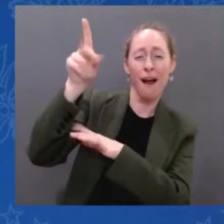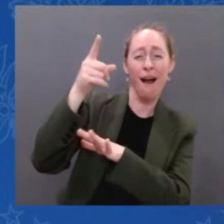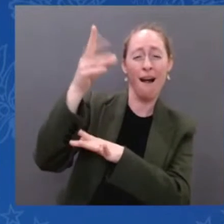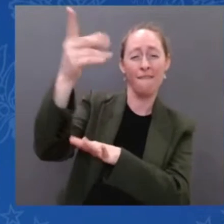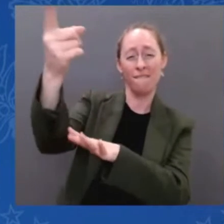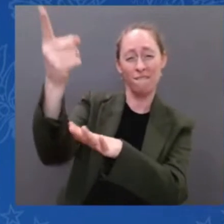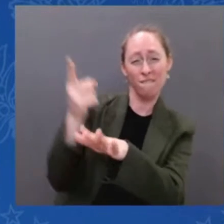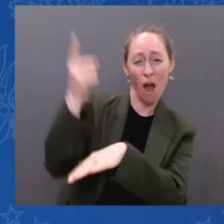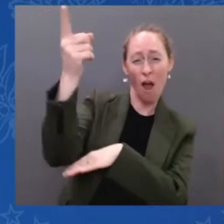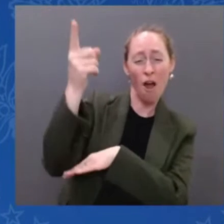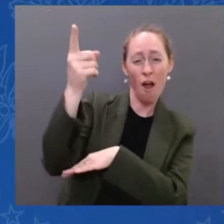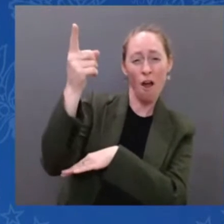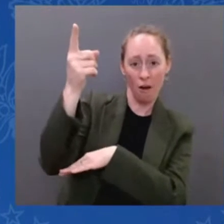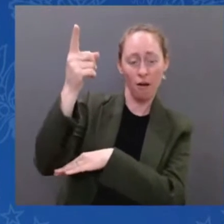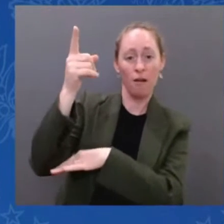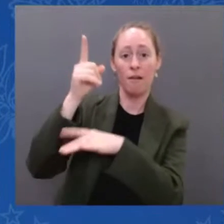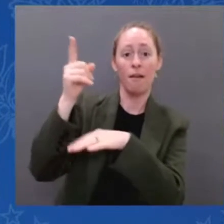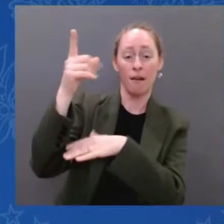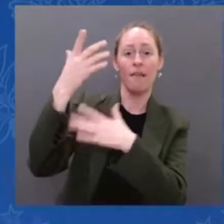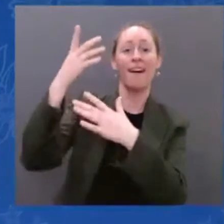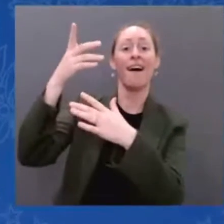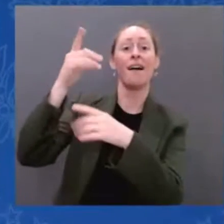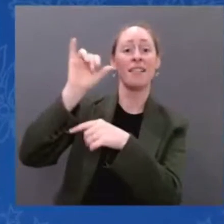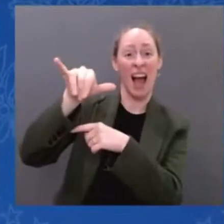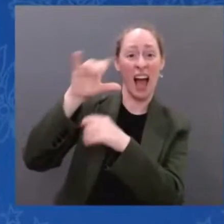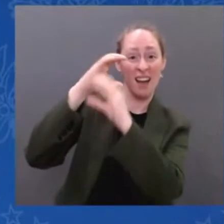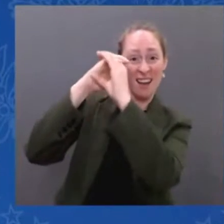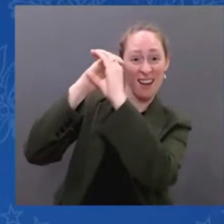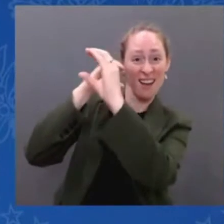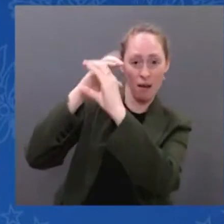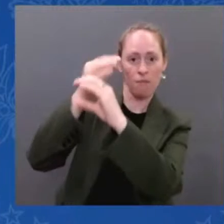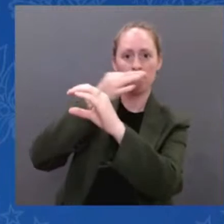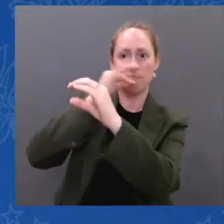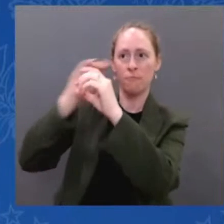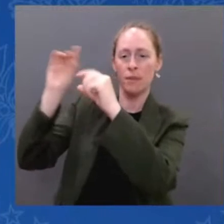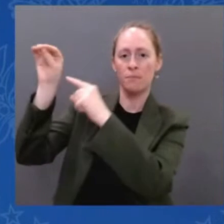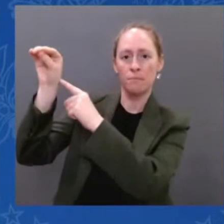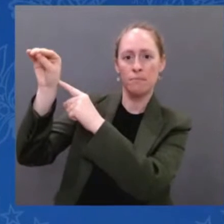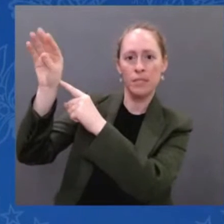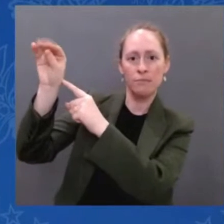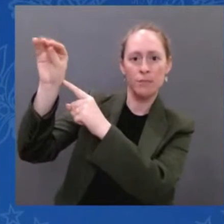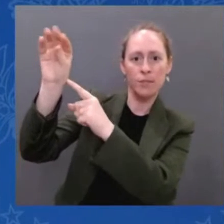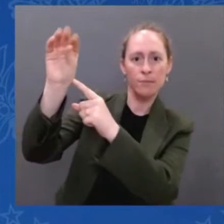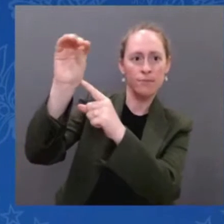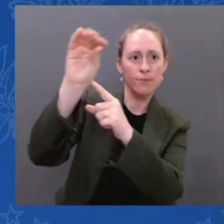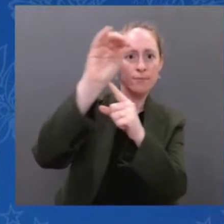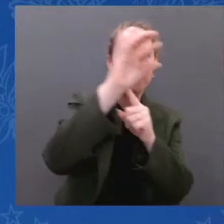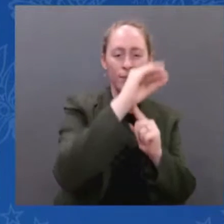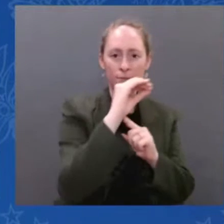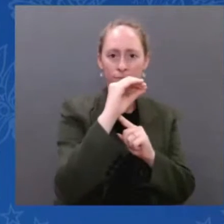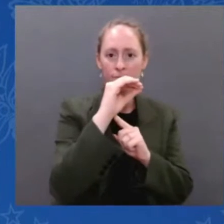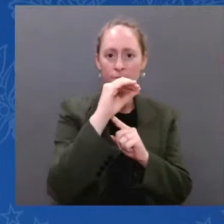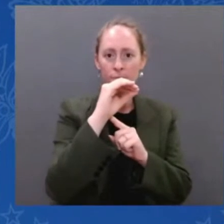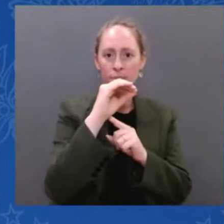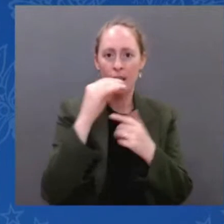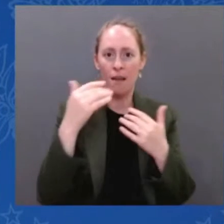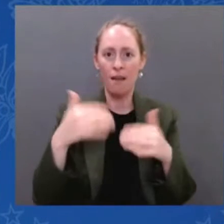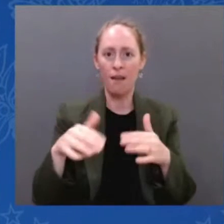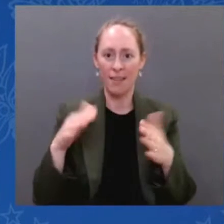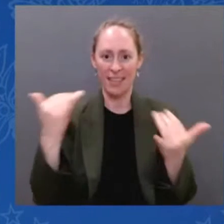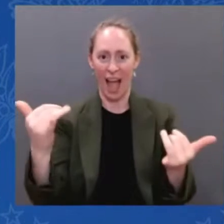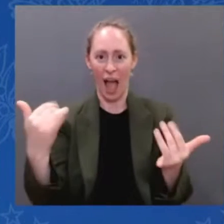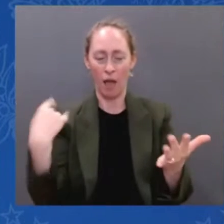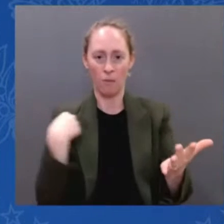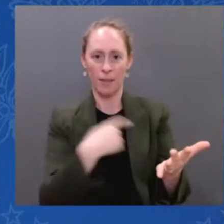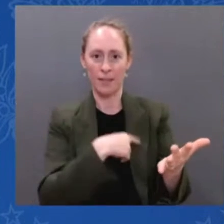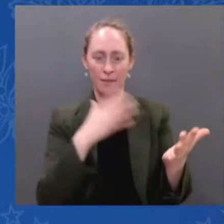earlier. And now we enter a new phase of scientific discovery. Building on the legacy of Hubble,